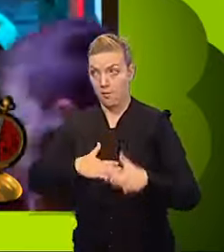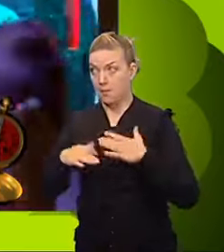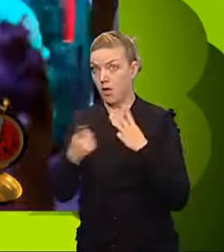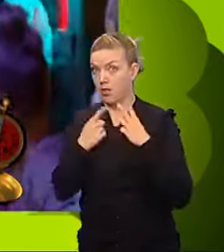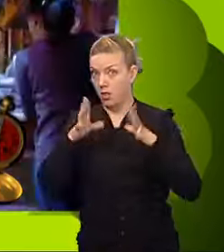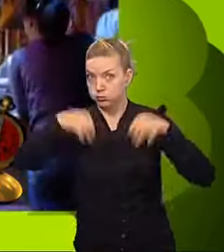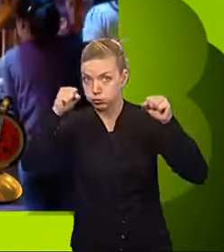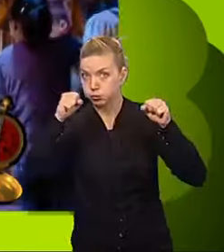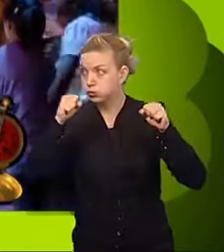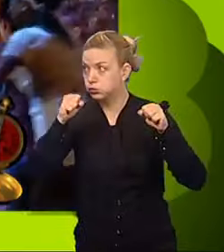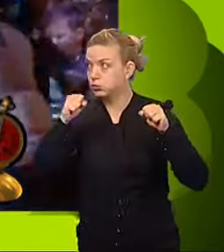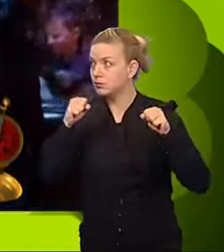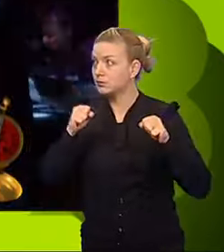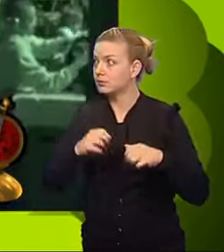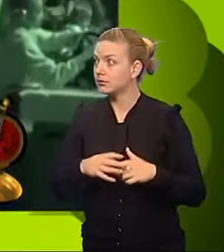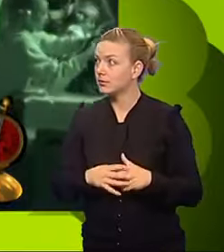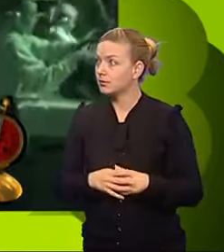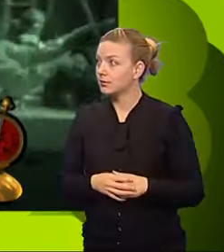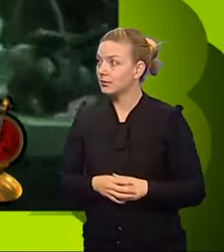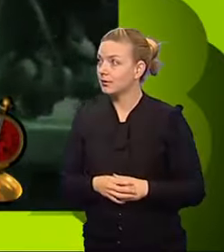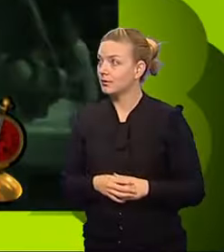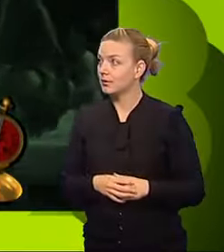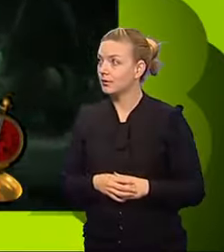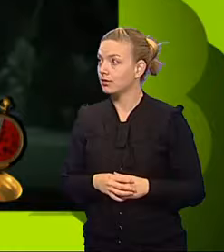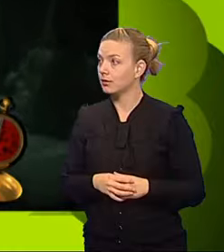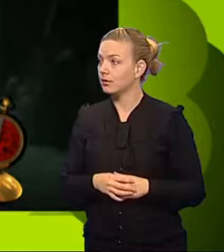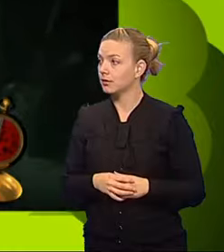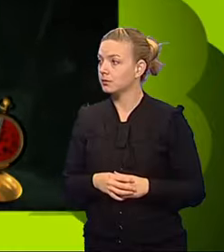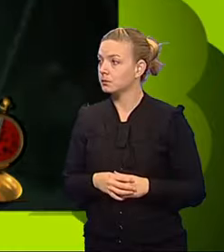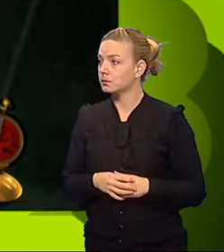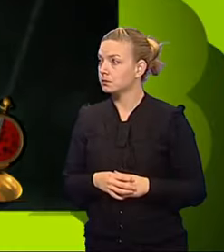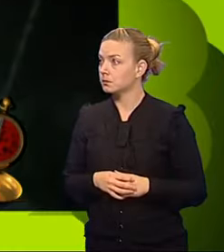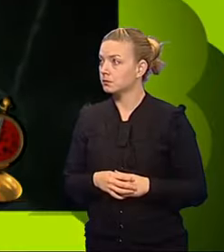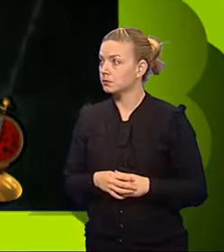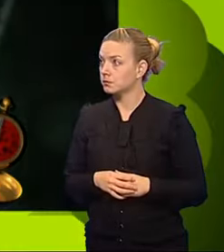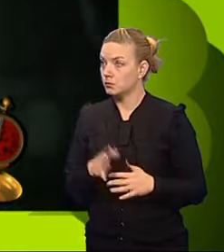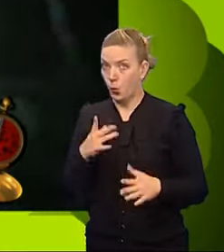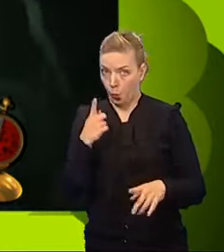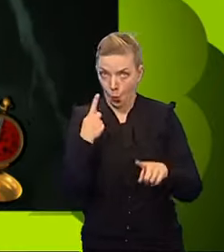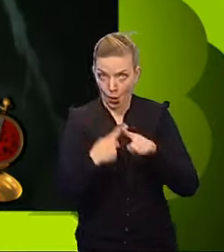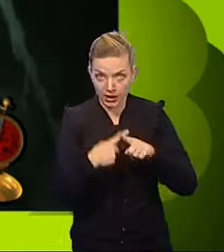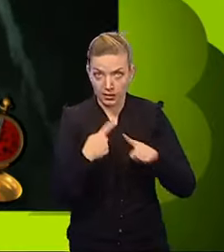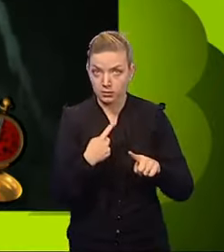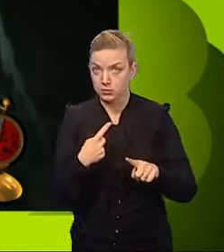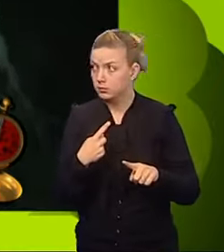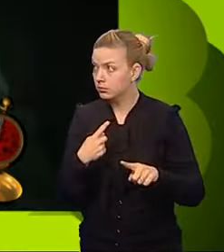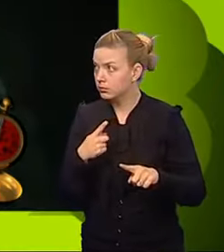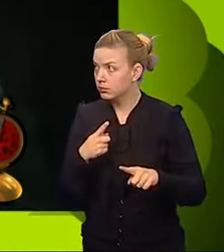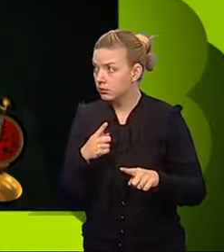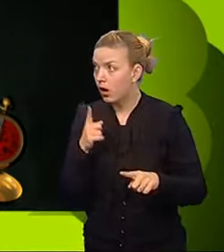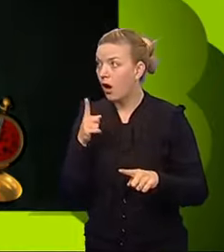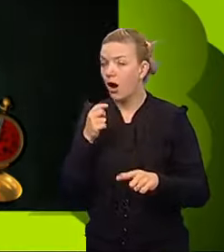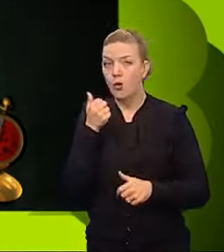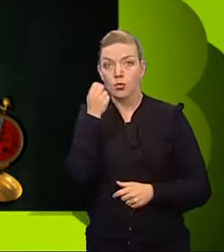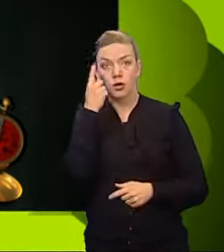Blackout coming. Pass me the heart. Three, six. You don't have long, so act quickly. Good idea.